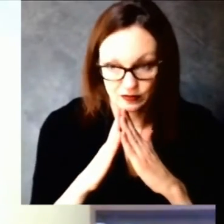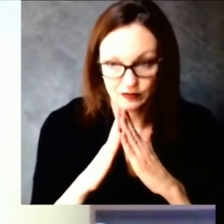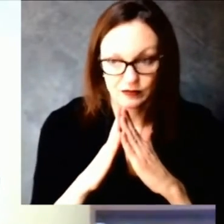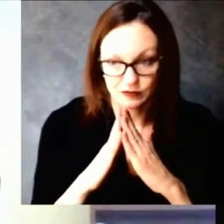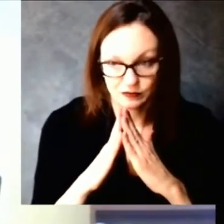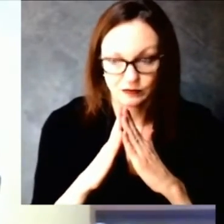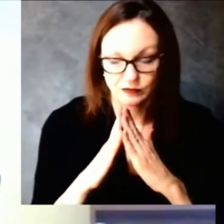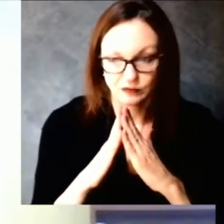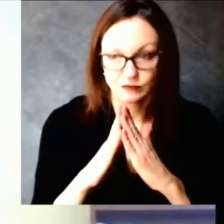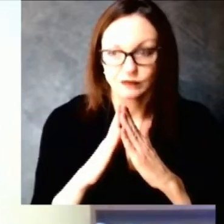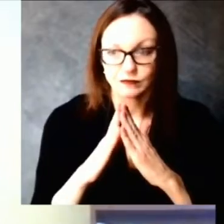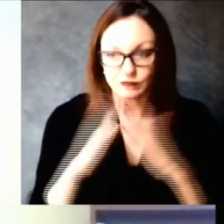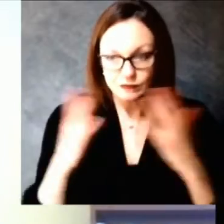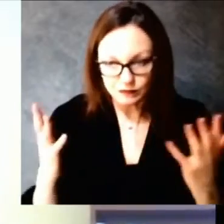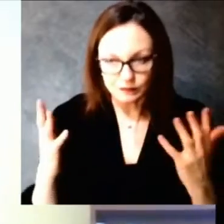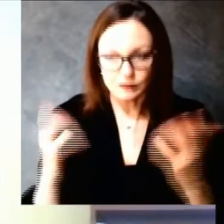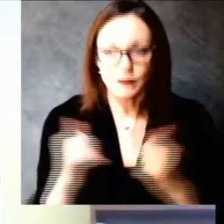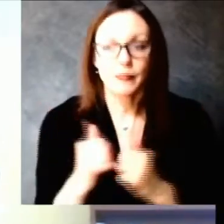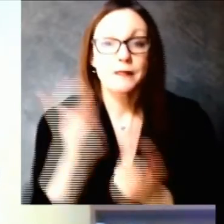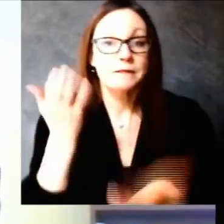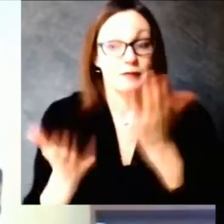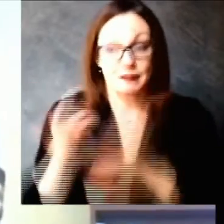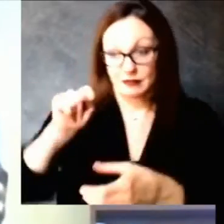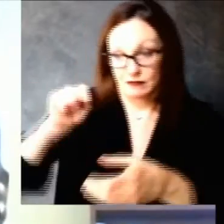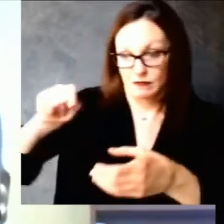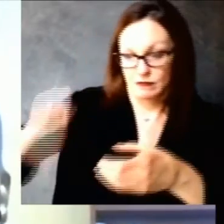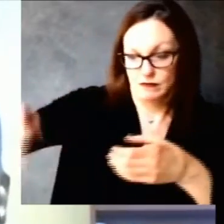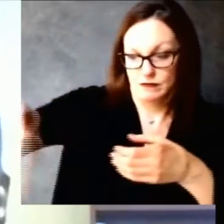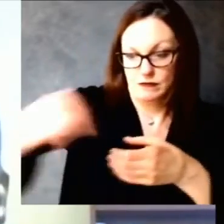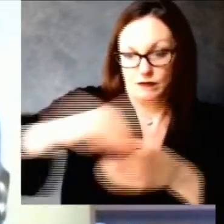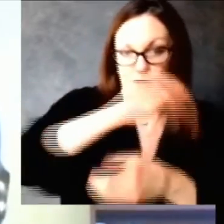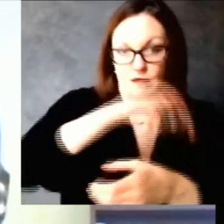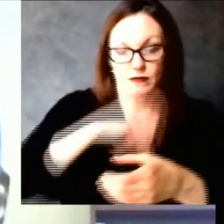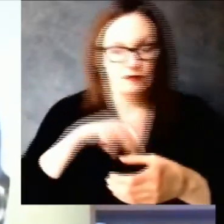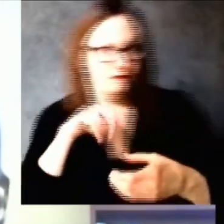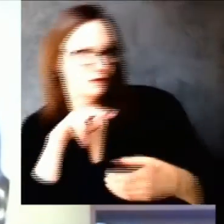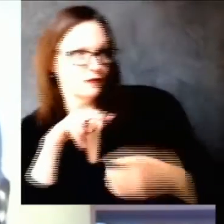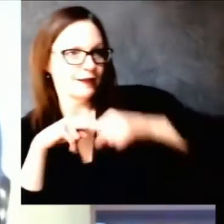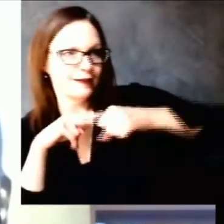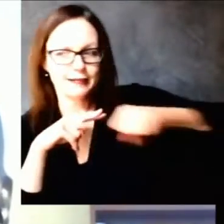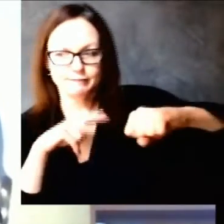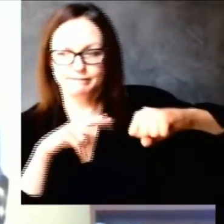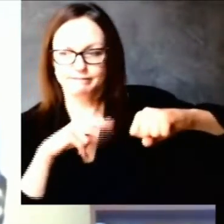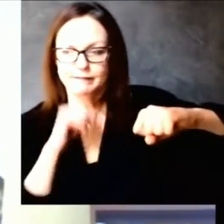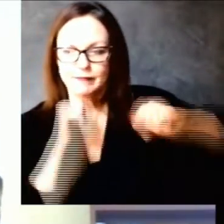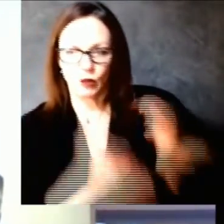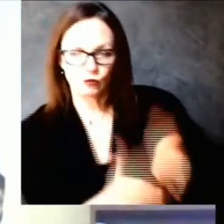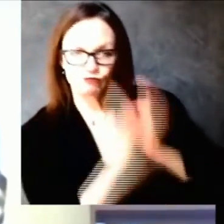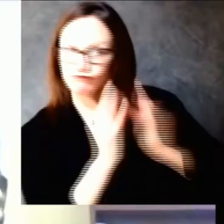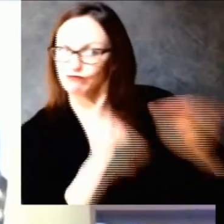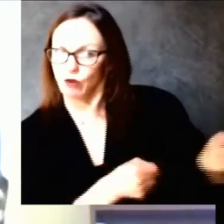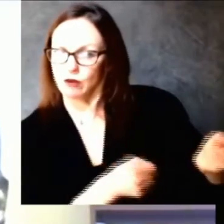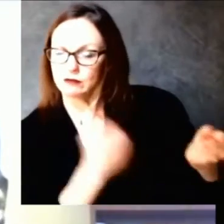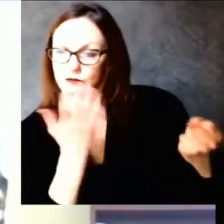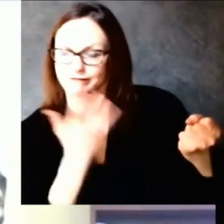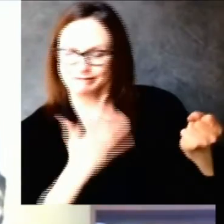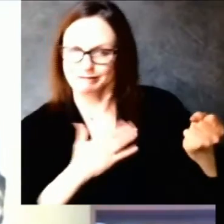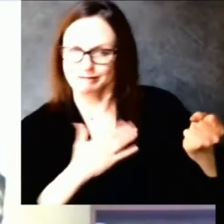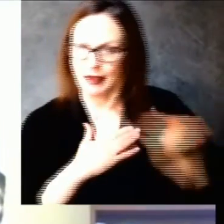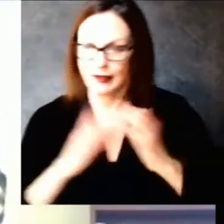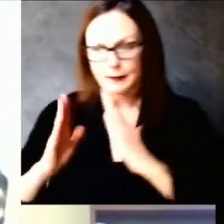um through dhs and and the new immunization money that has come to us from the cdc we are